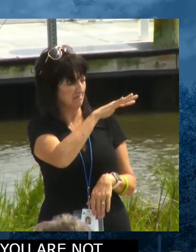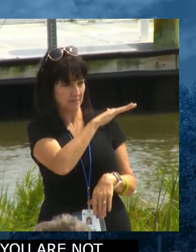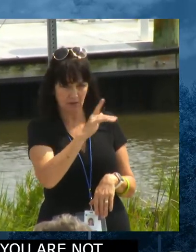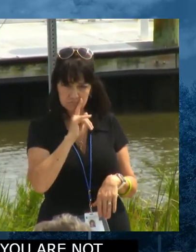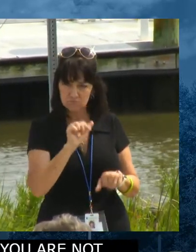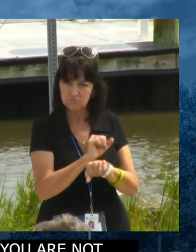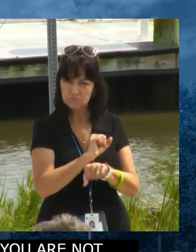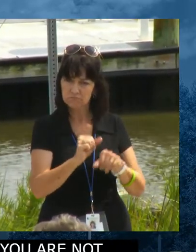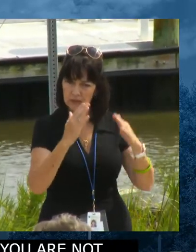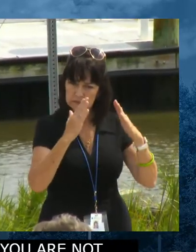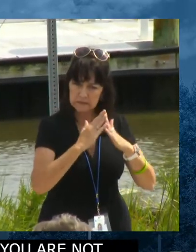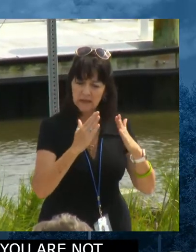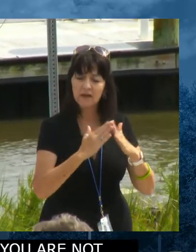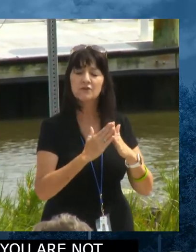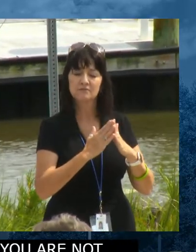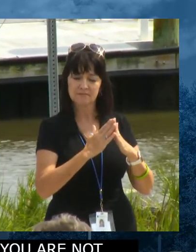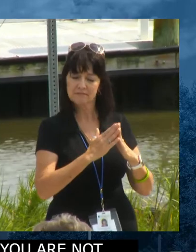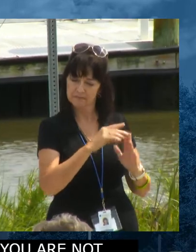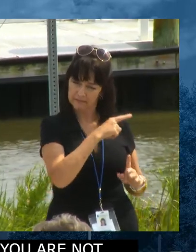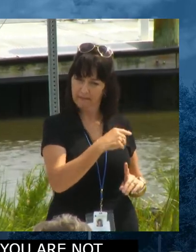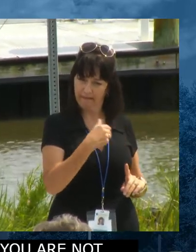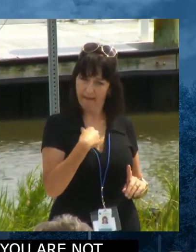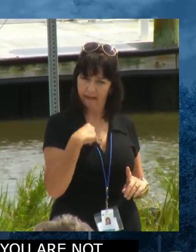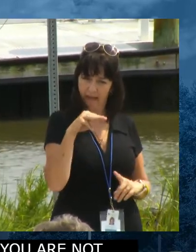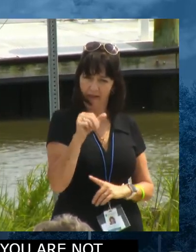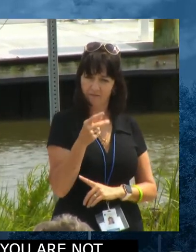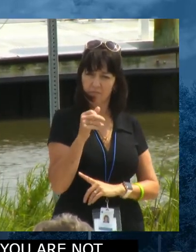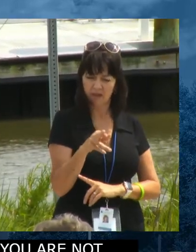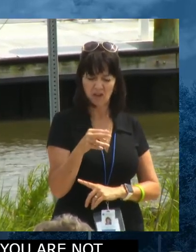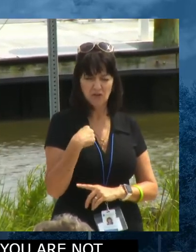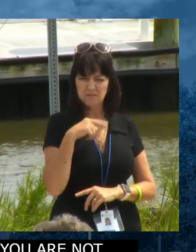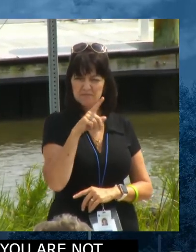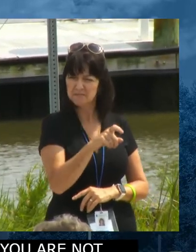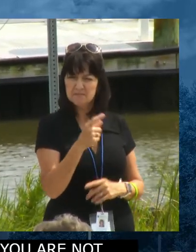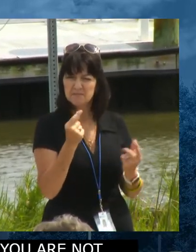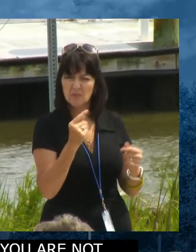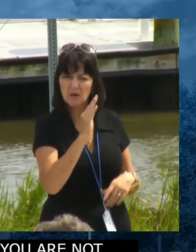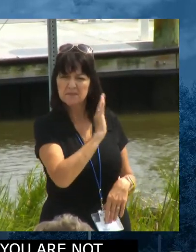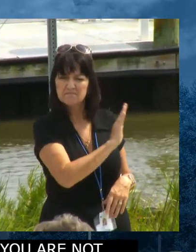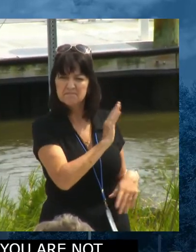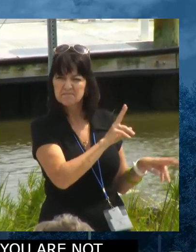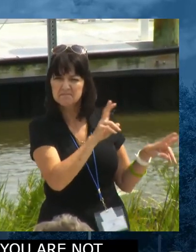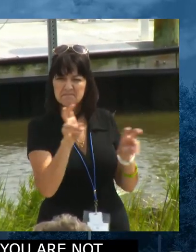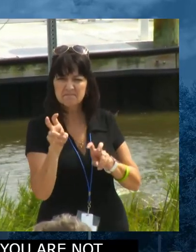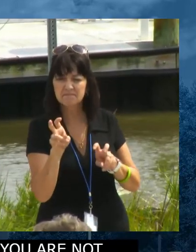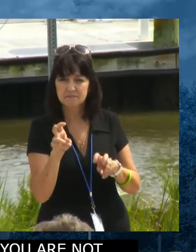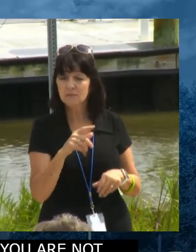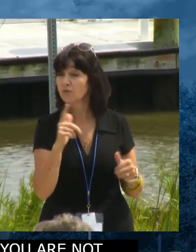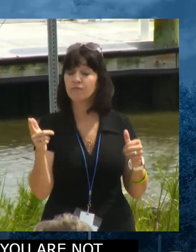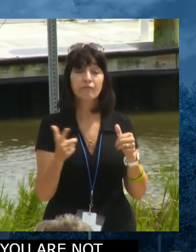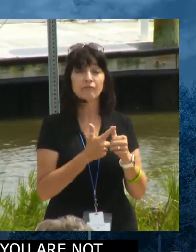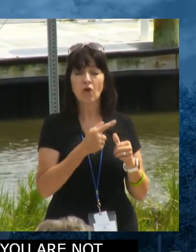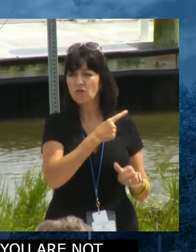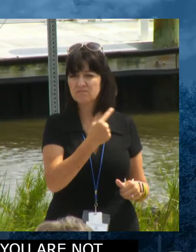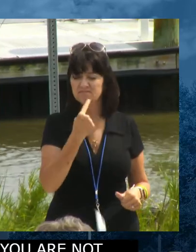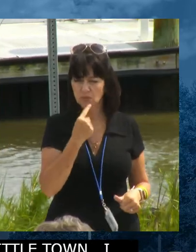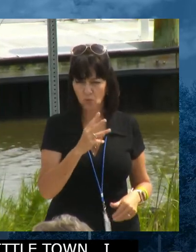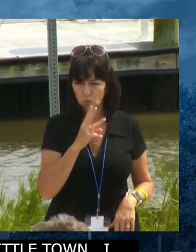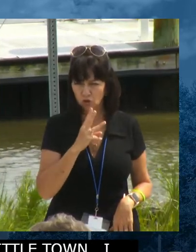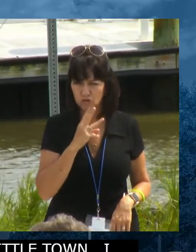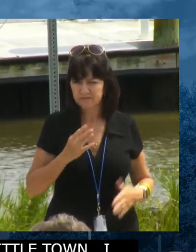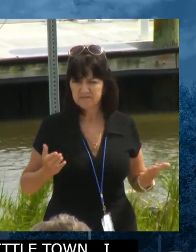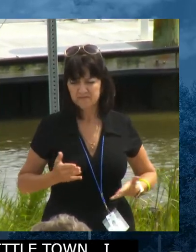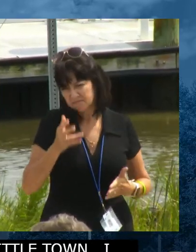talking to Mayor Truxton and I said, what are the issues in Ellendale? The first thing he said was water. The water.